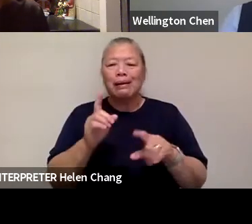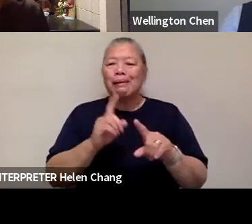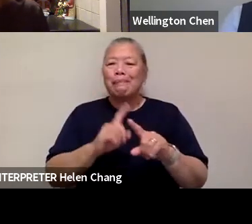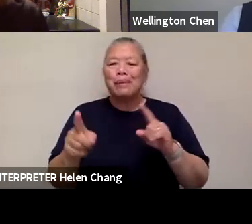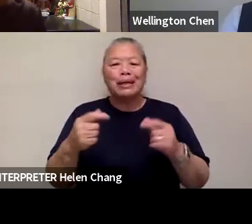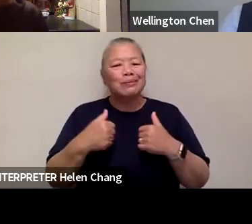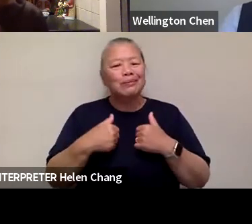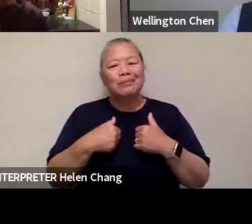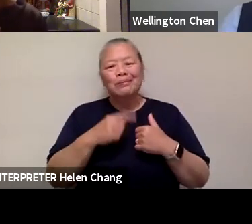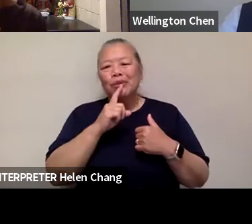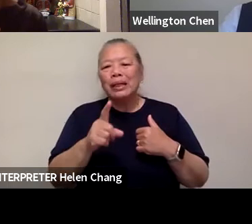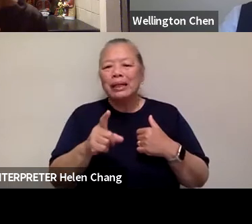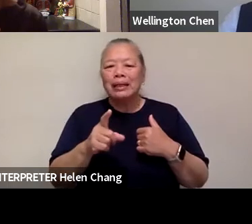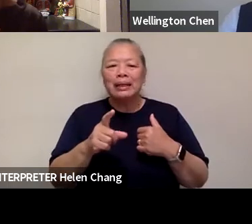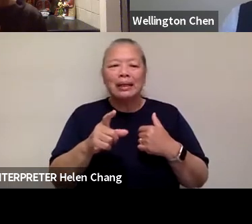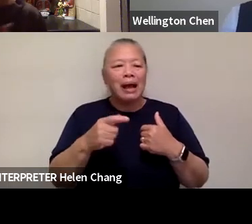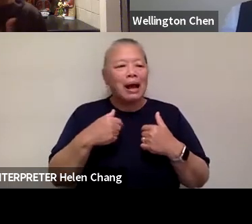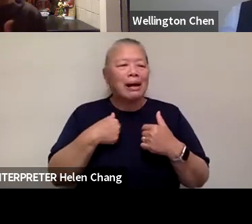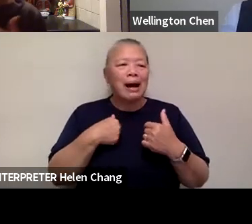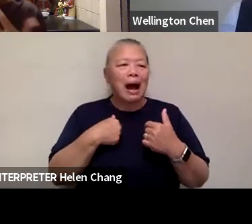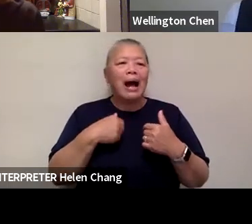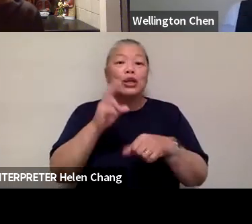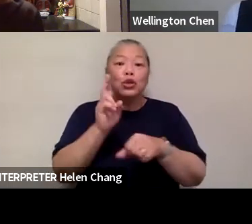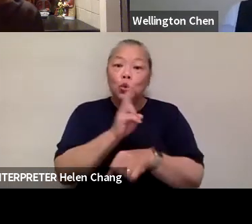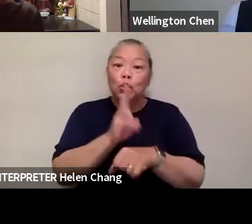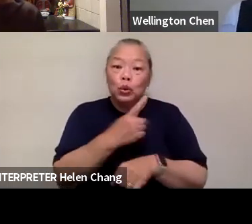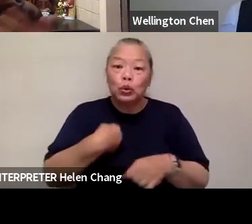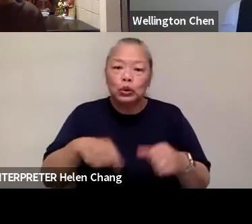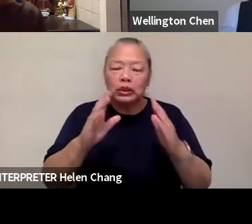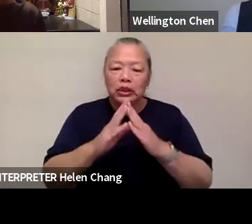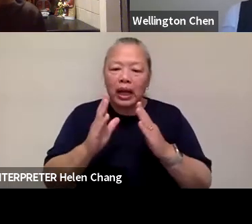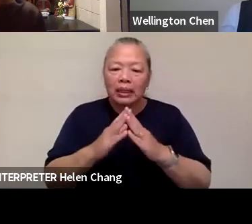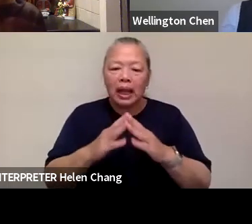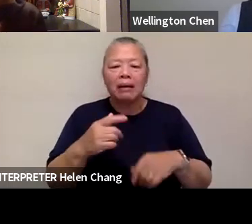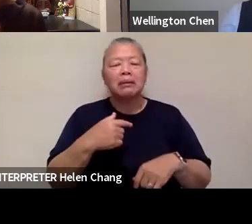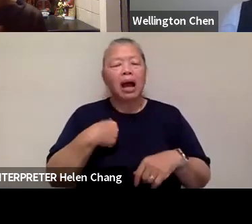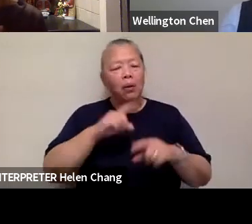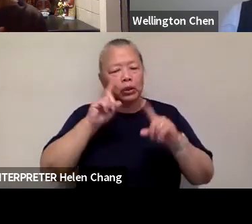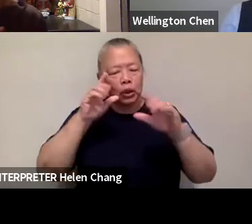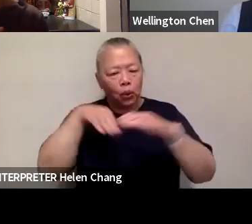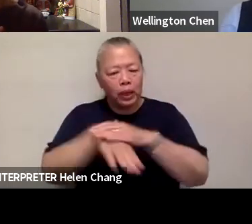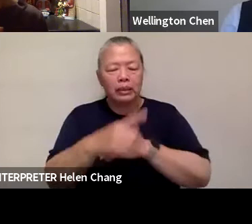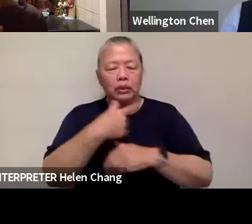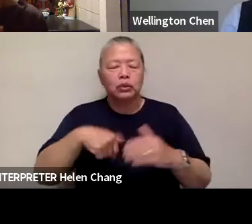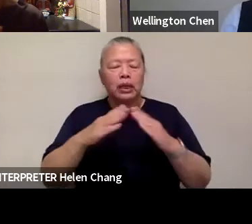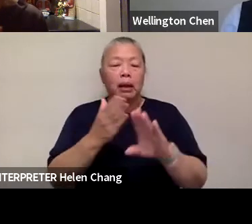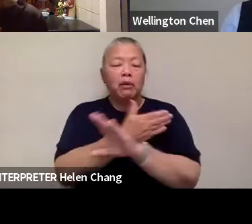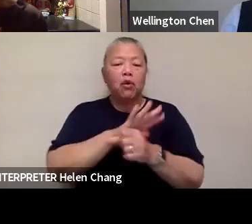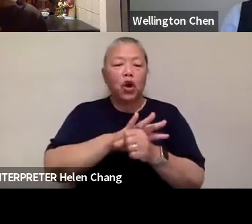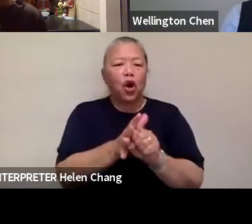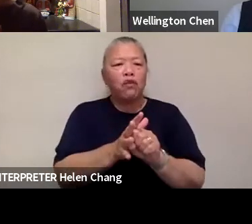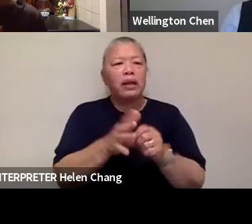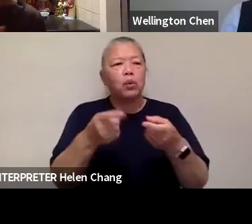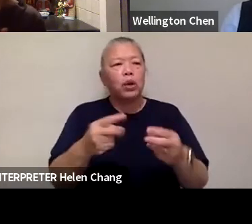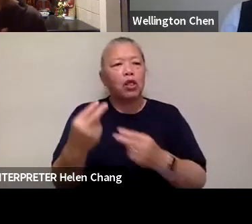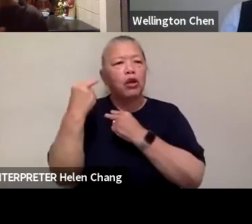for granted. I used Chinatown. I would go into Chinatown pre-COVID now and reflecting about my behavior.